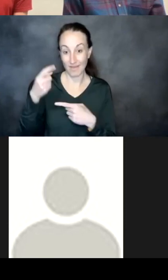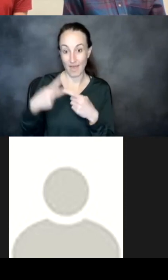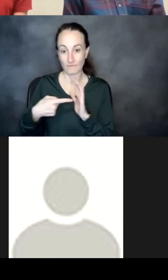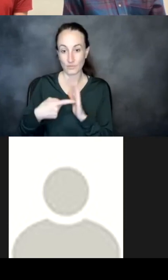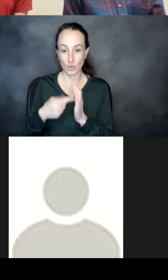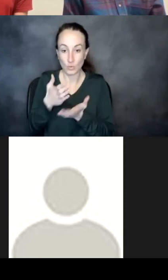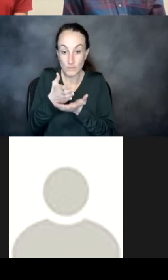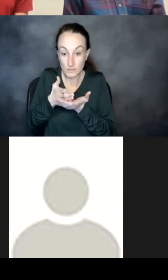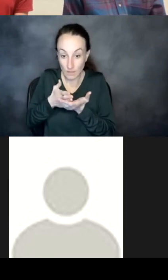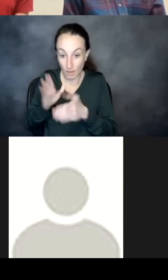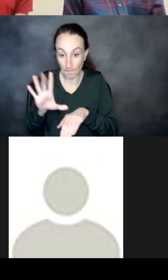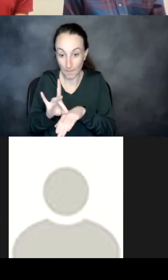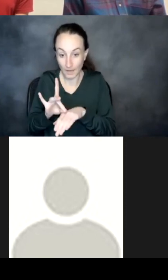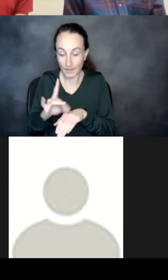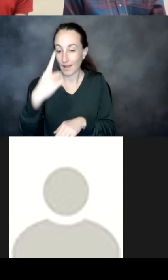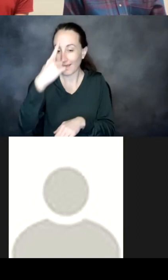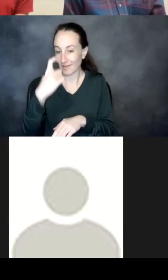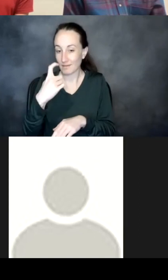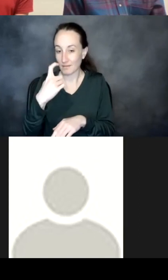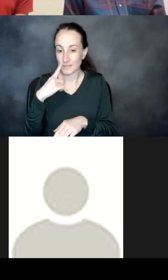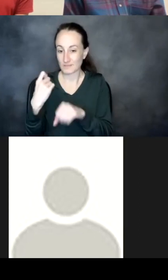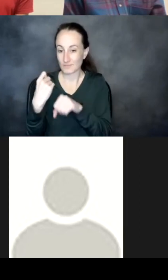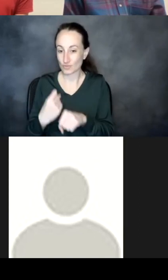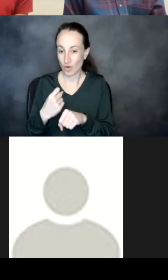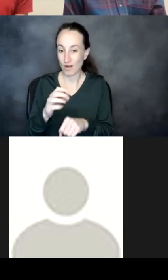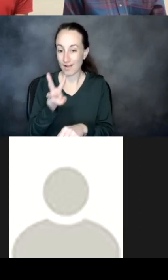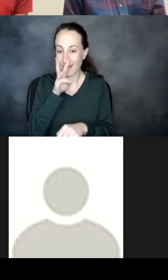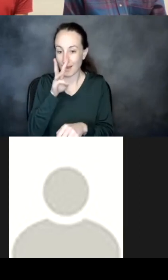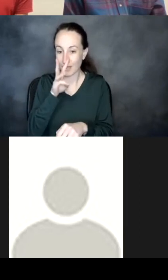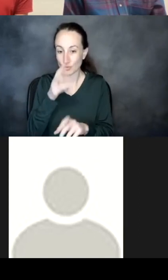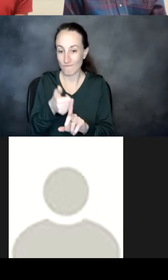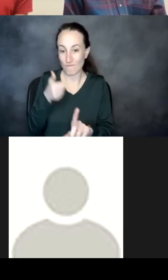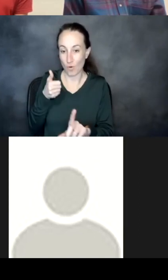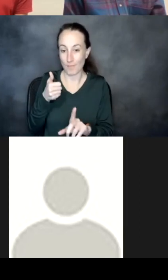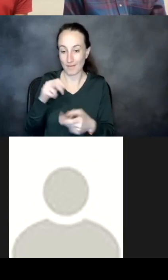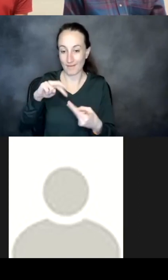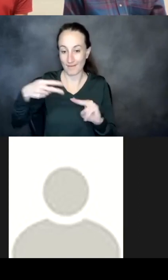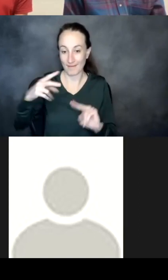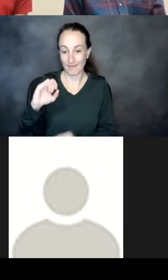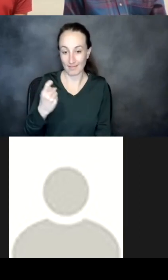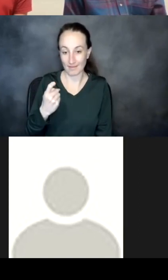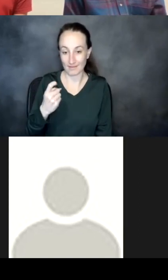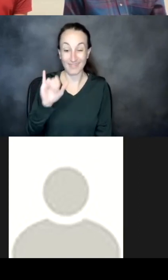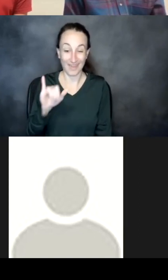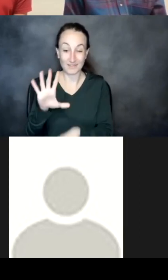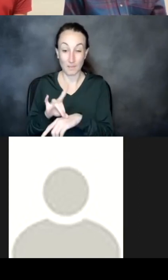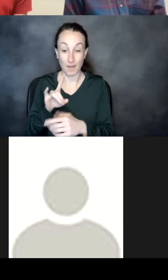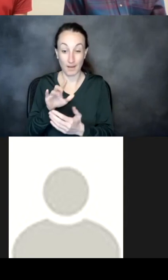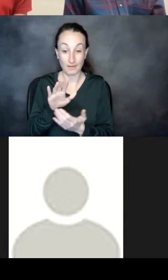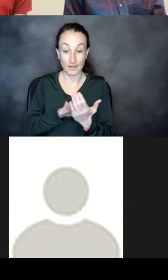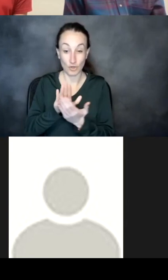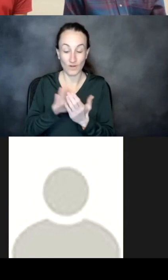i think that's just because it has a really strong like hydrophobic um helix that's the binding interface but things that are more polar